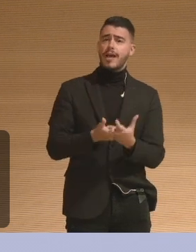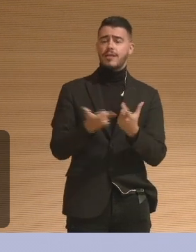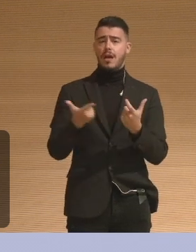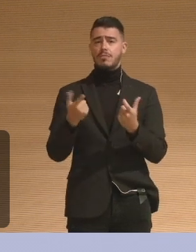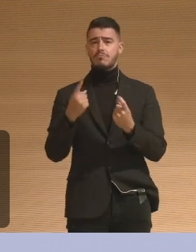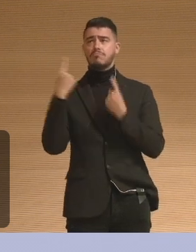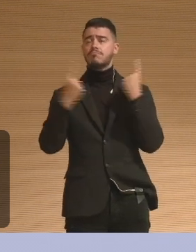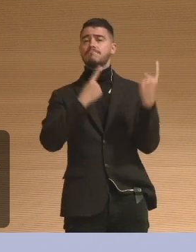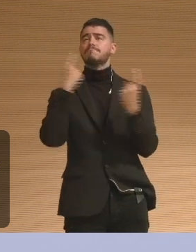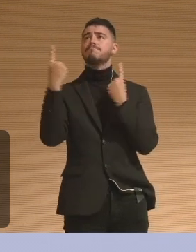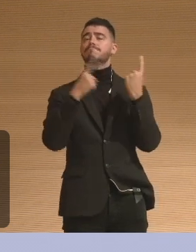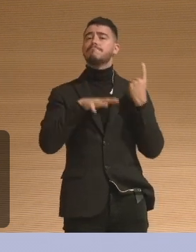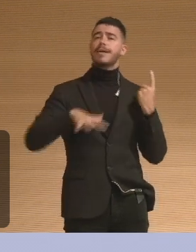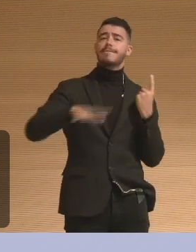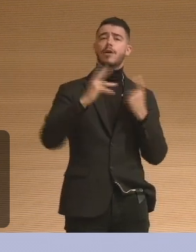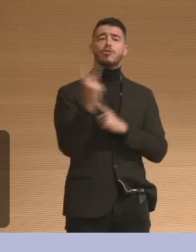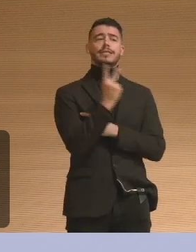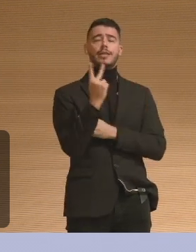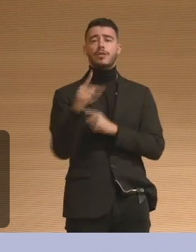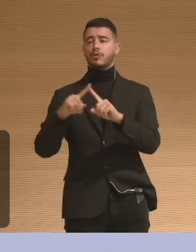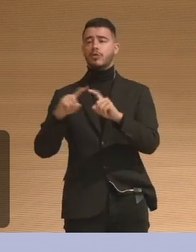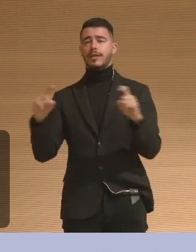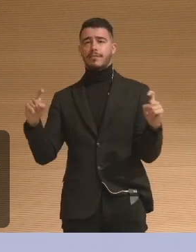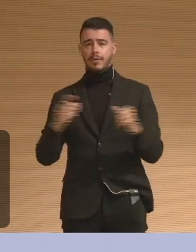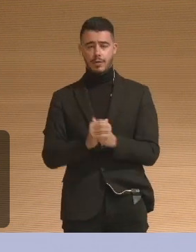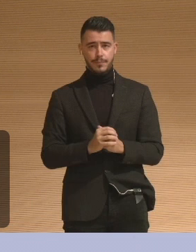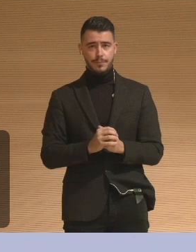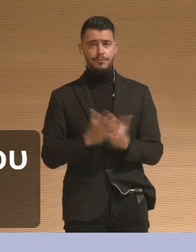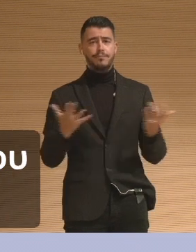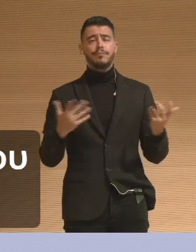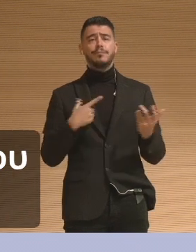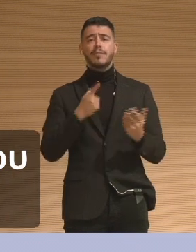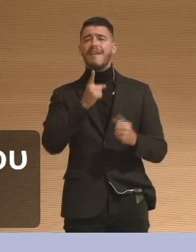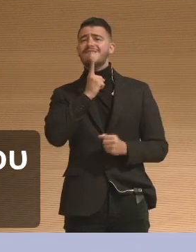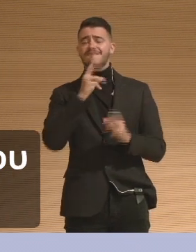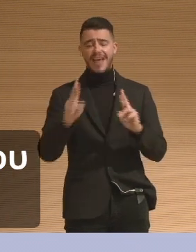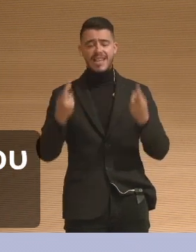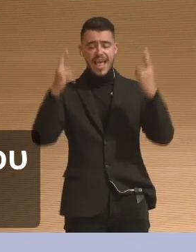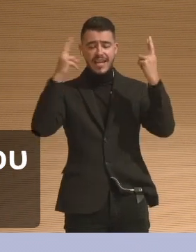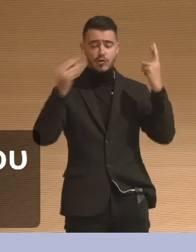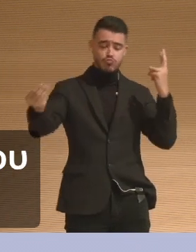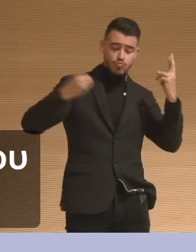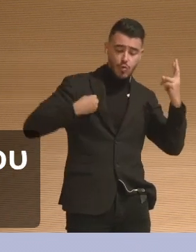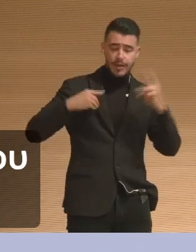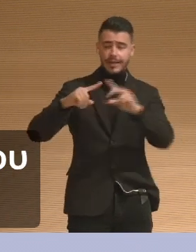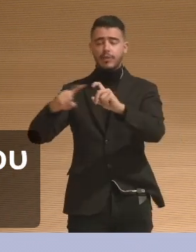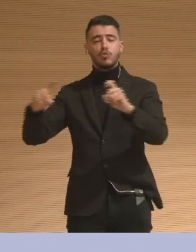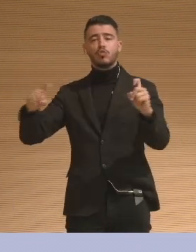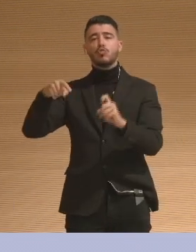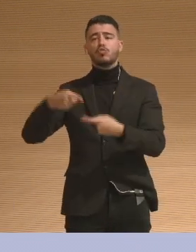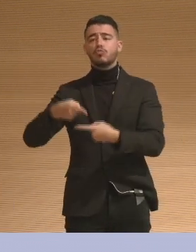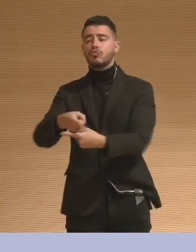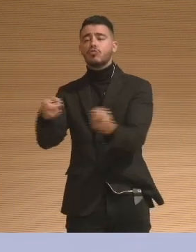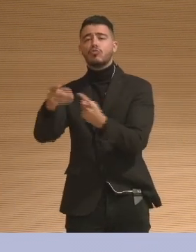dynamic actions that people do with objects every day? Spoiler alert, we do the same thing in museum environments.